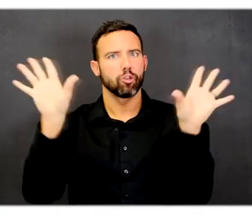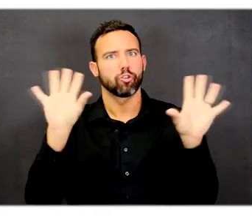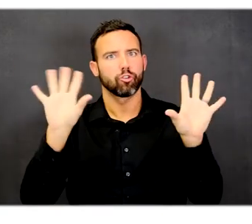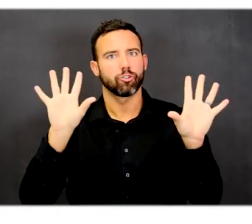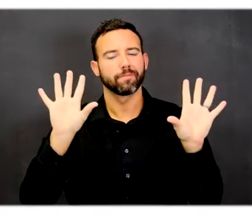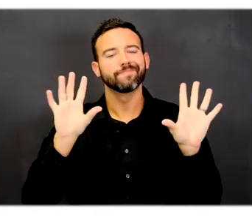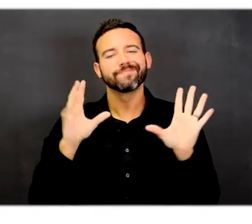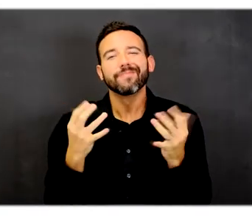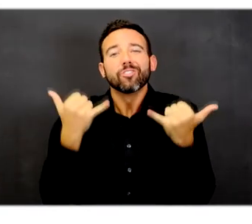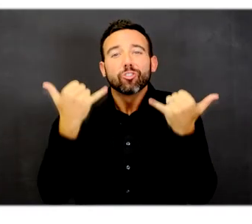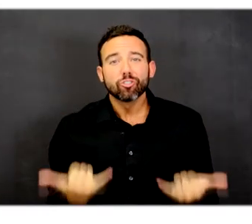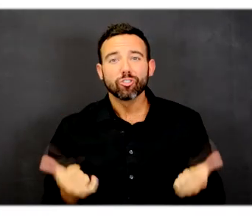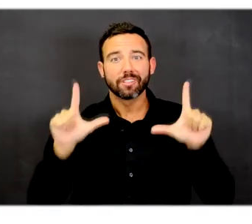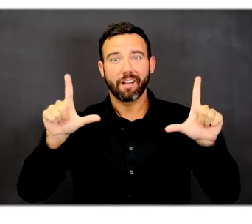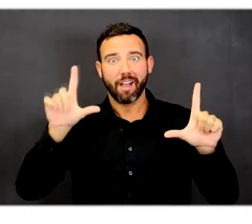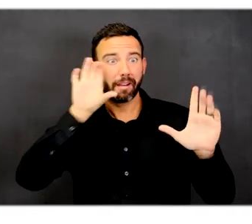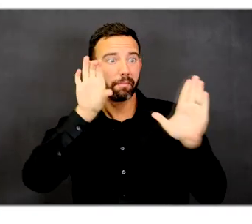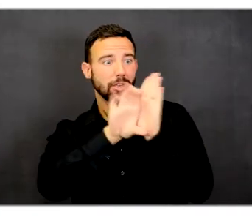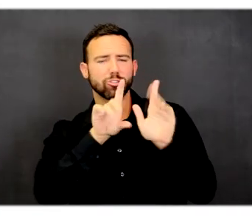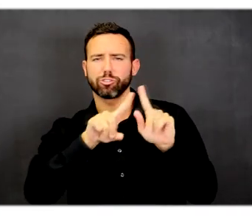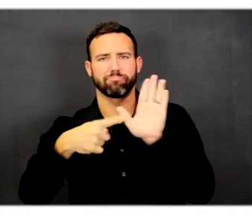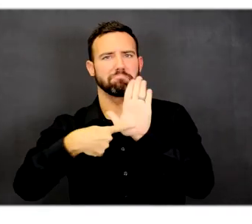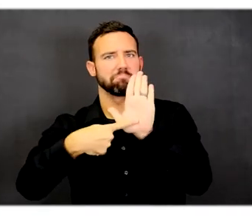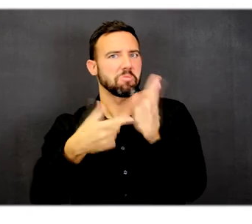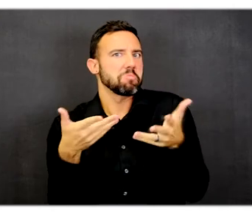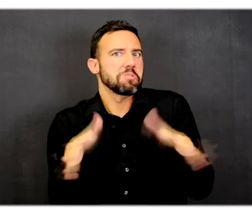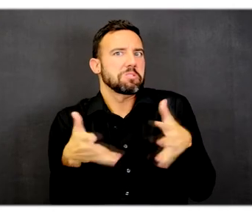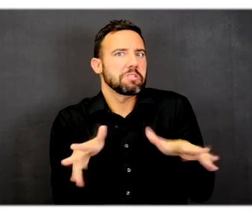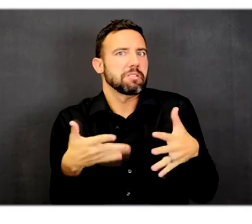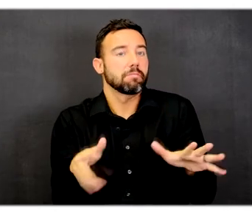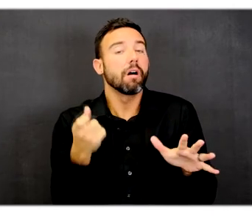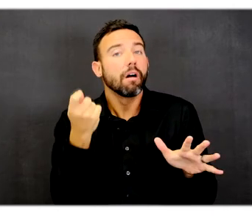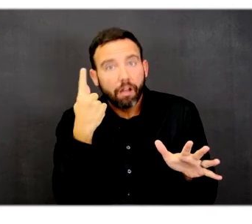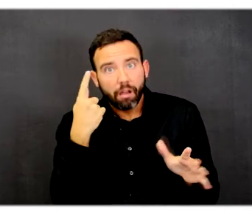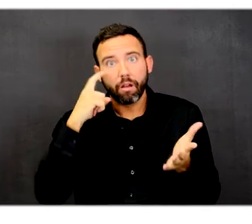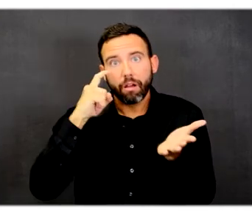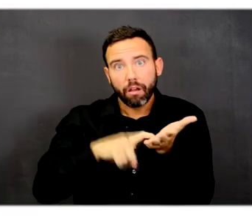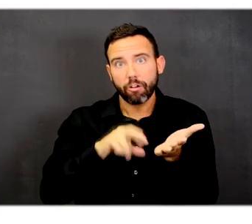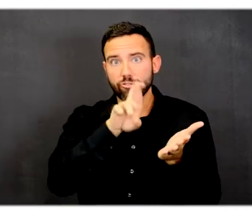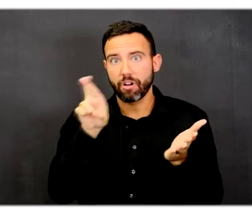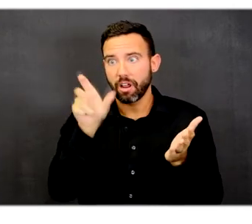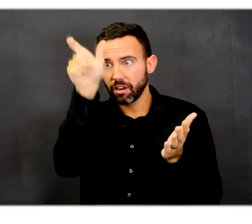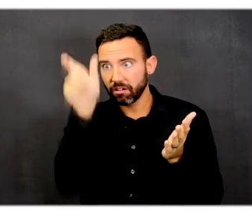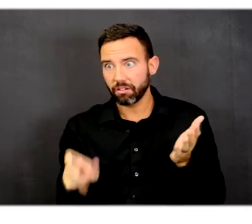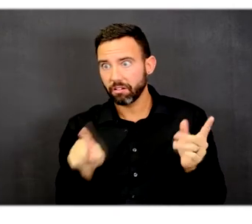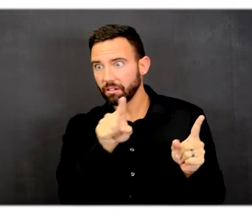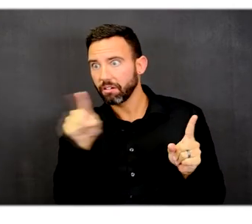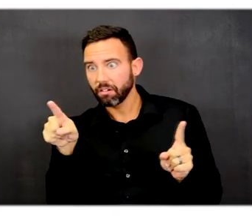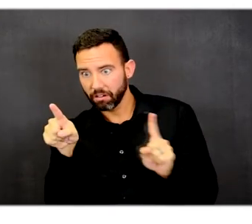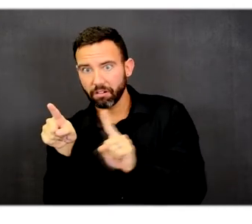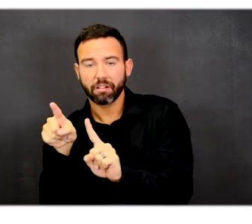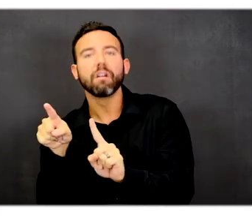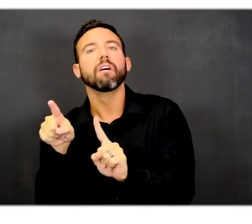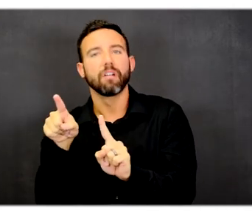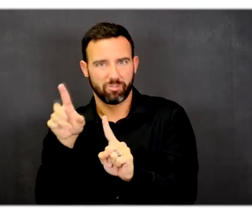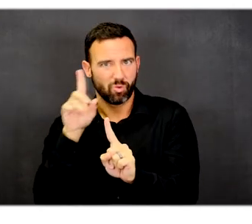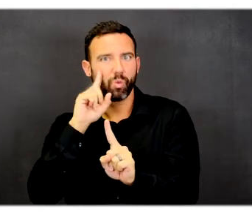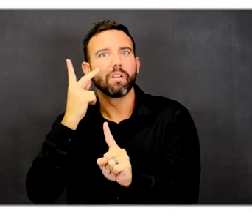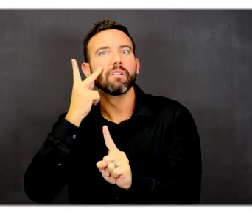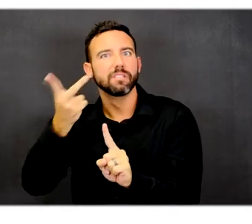representational, but the color selection on the right side of the slide is also represented in the section of the stairway.